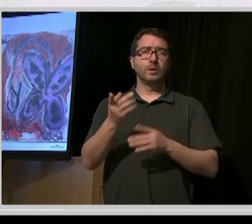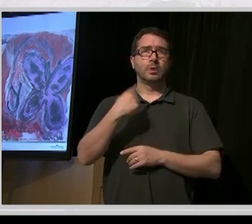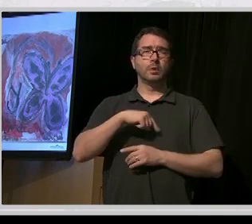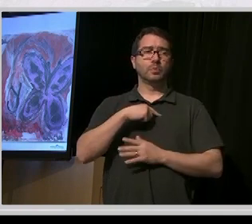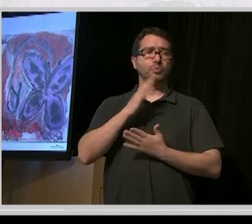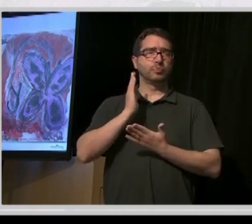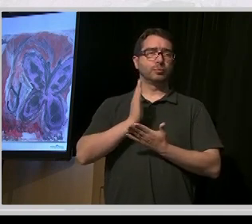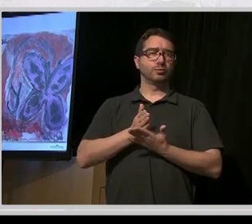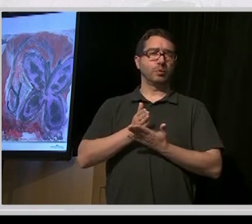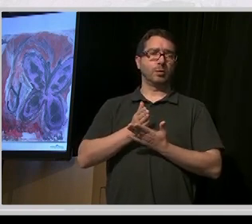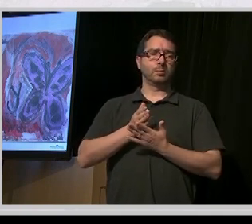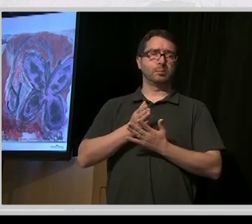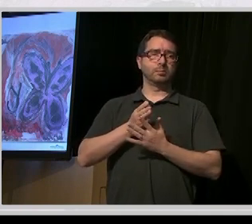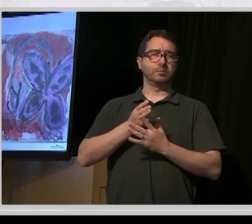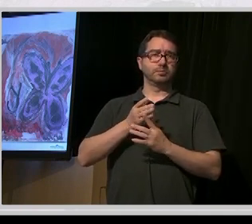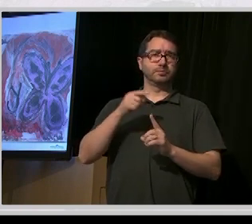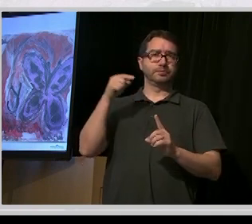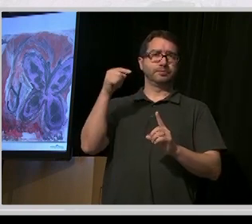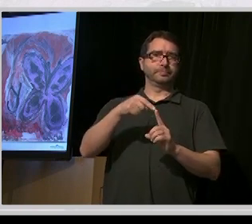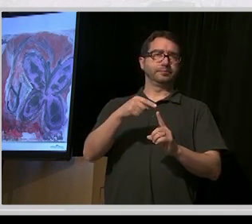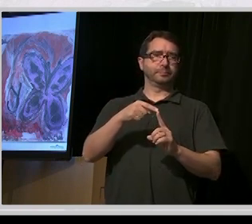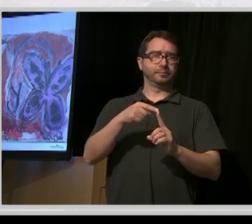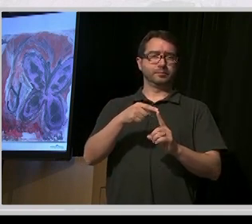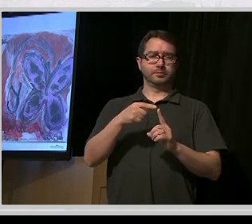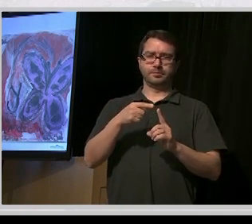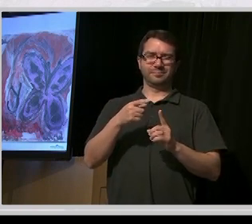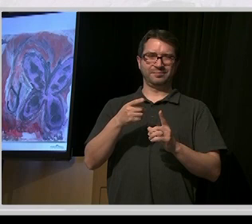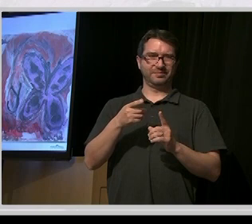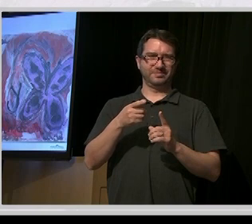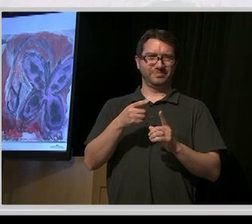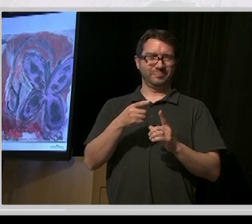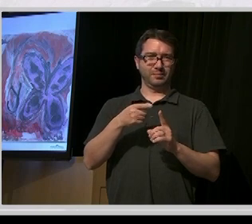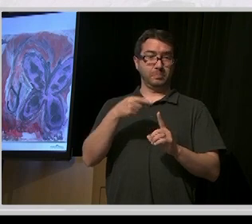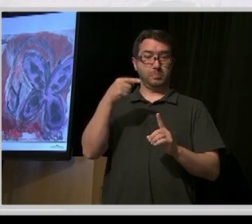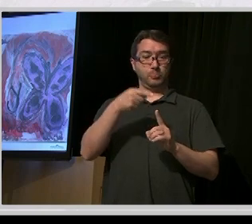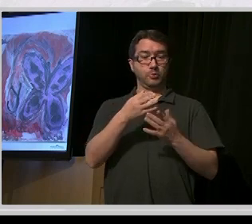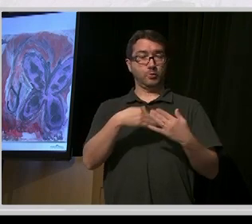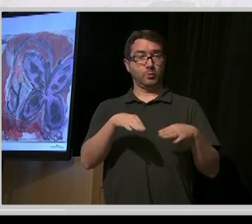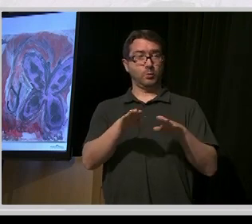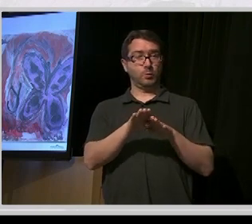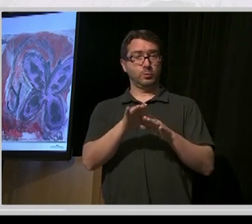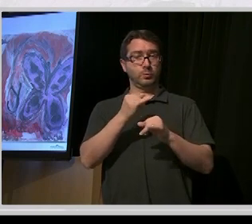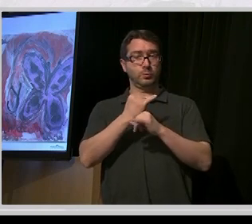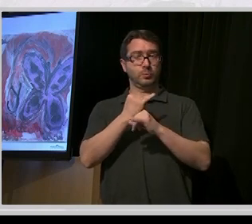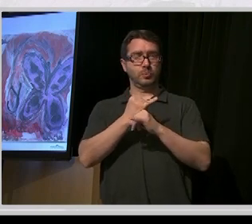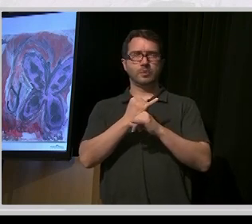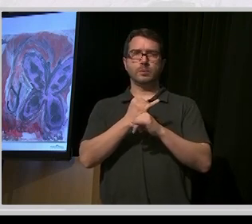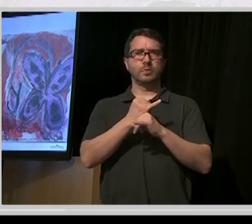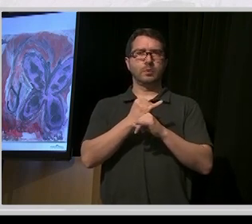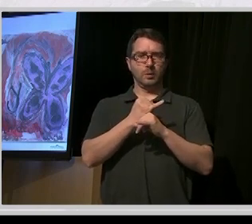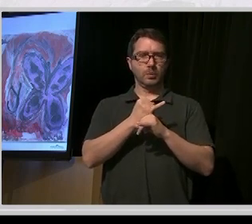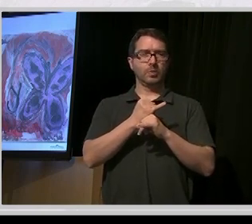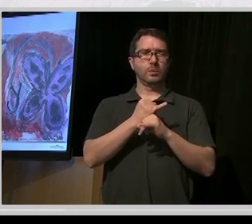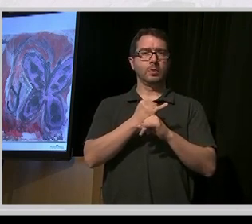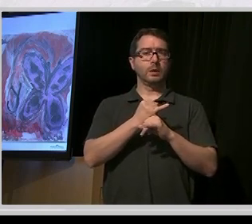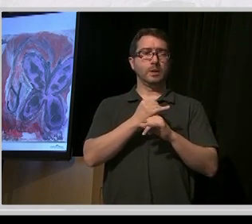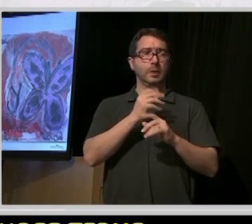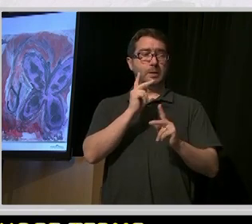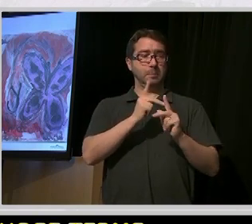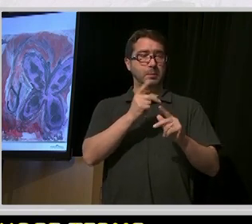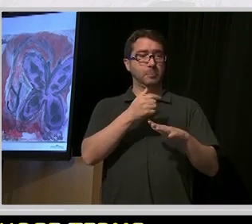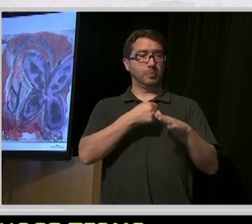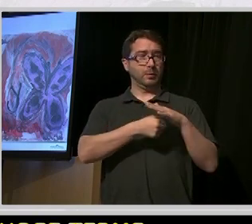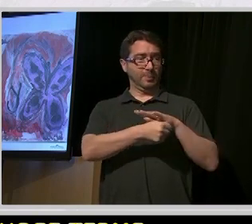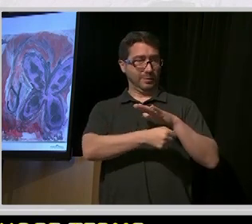in those terms. Because it's not about closing institutions. It's about people returning to their communities and living in their